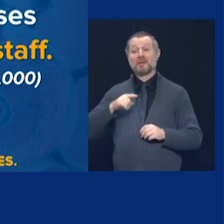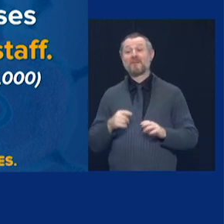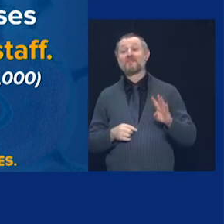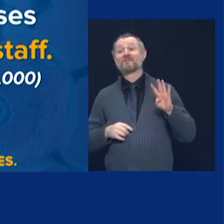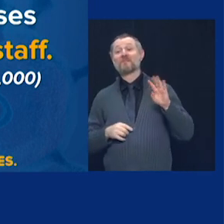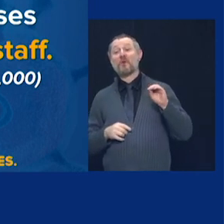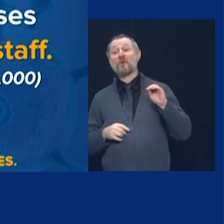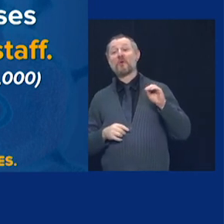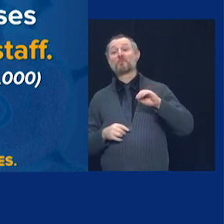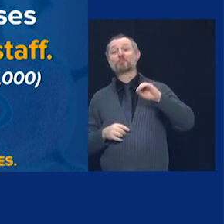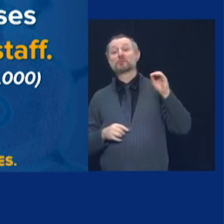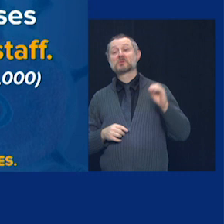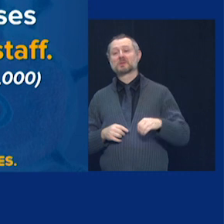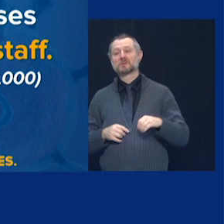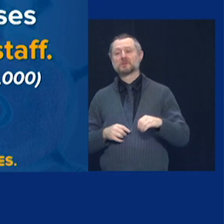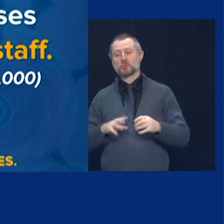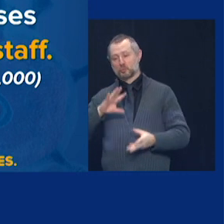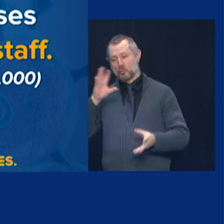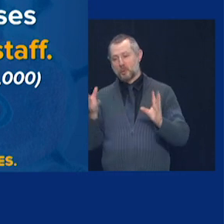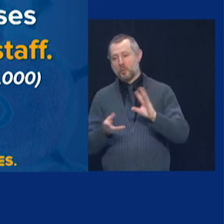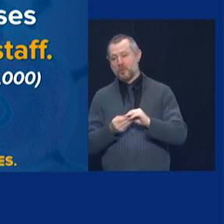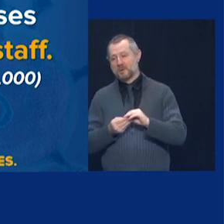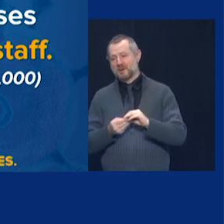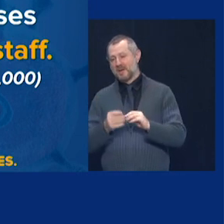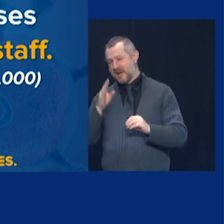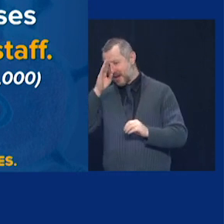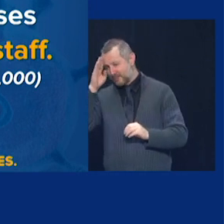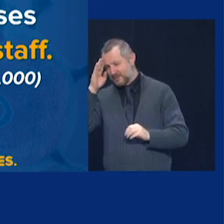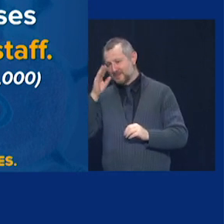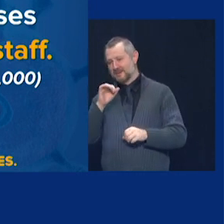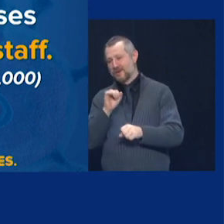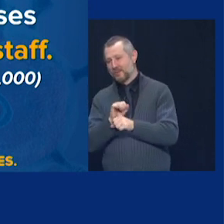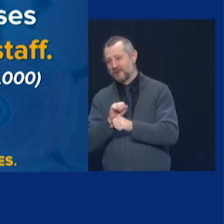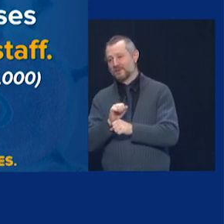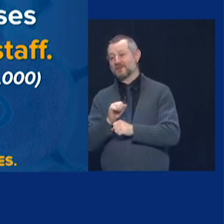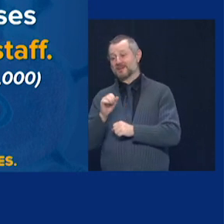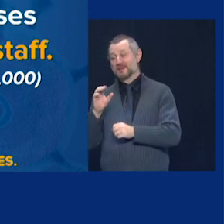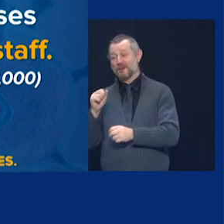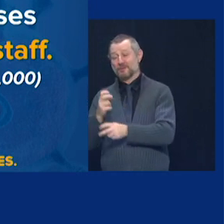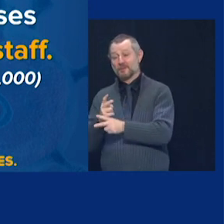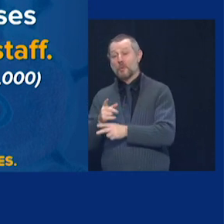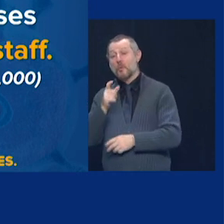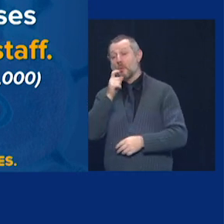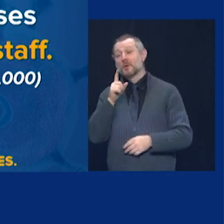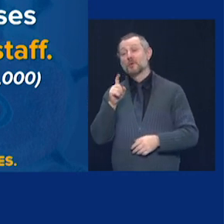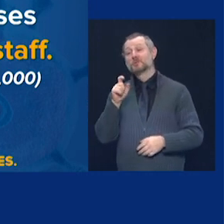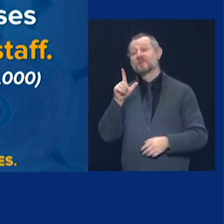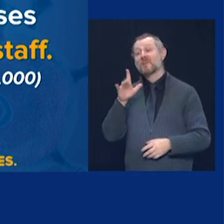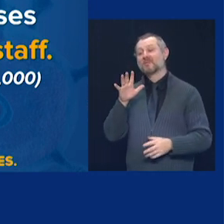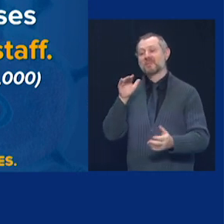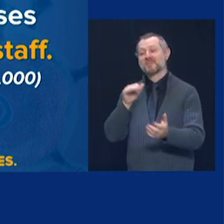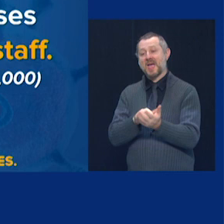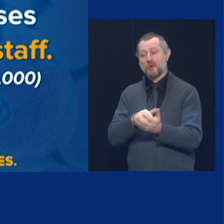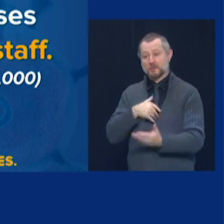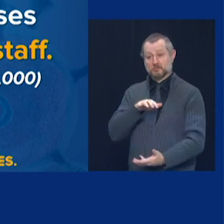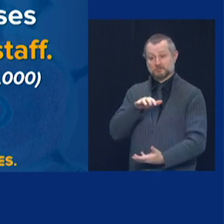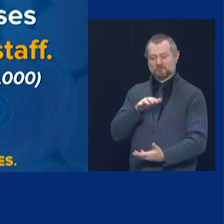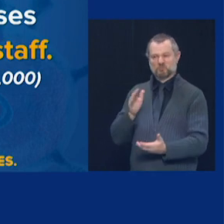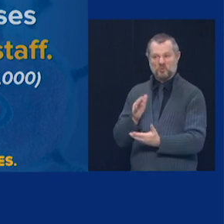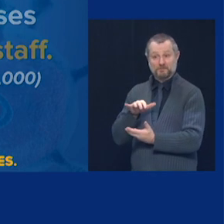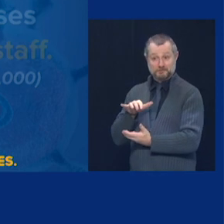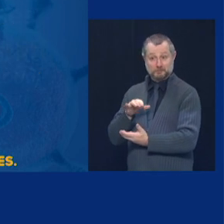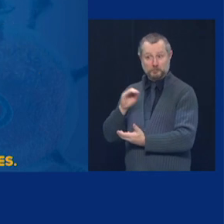-facing workforce of 225. The 225,000 is a subset of the overall 700